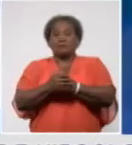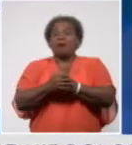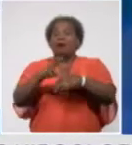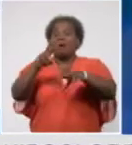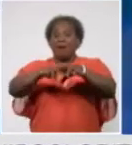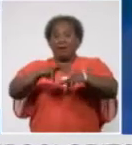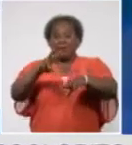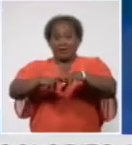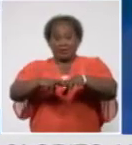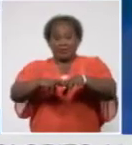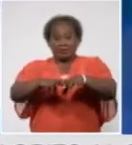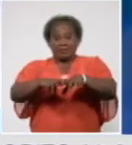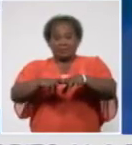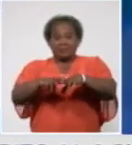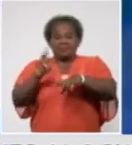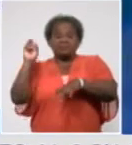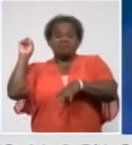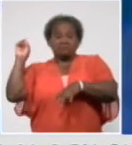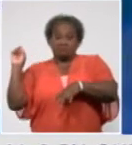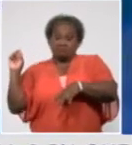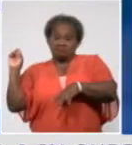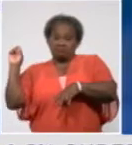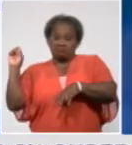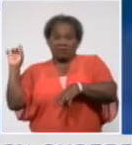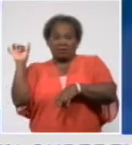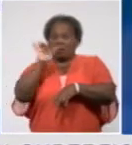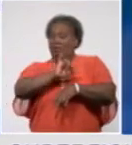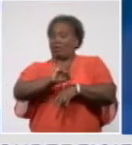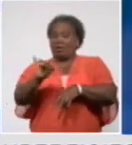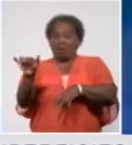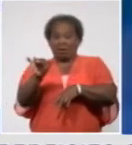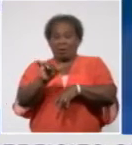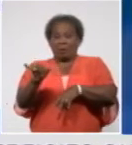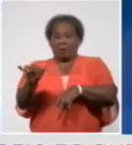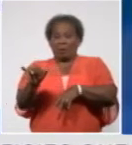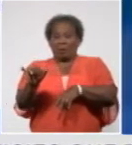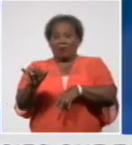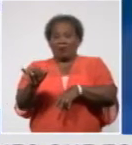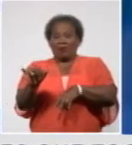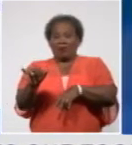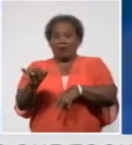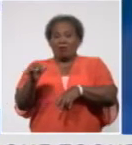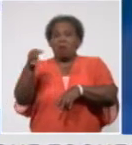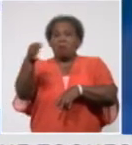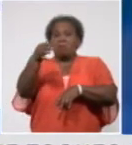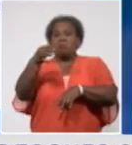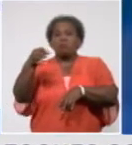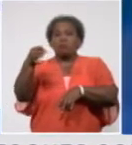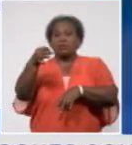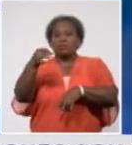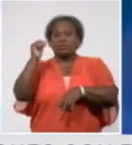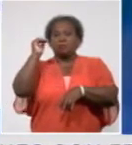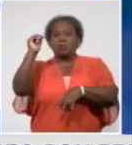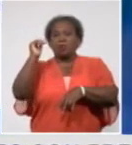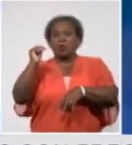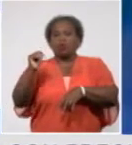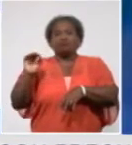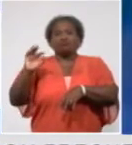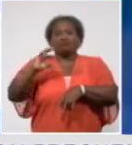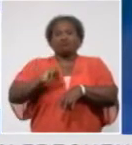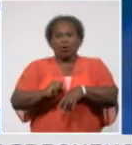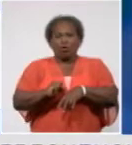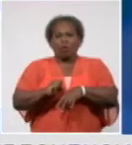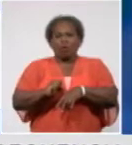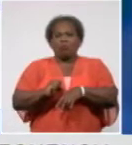case. The 39 cases from Havana belong to the municipalities of Boyeros